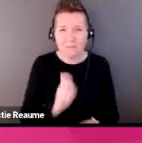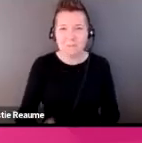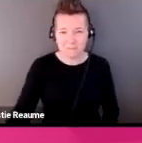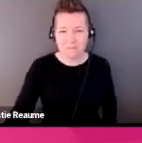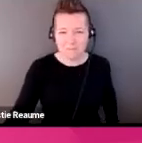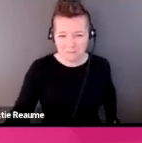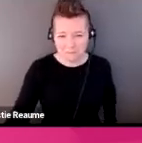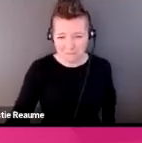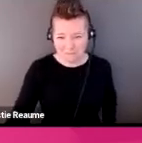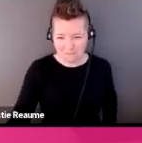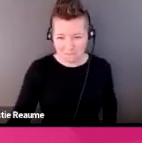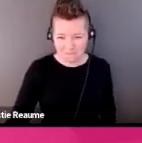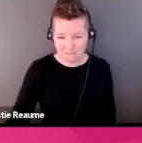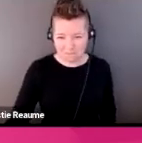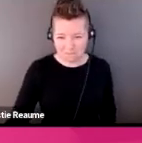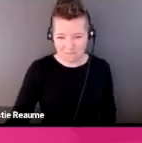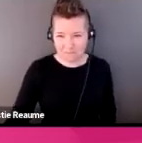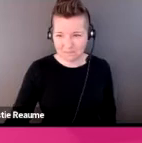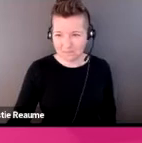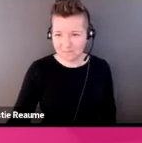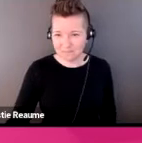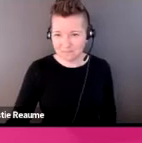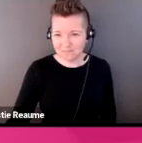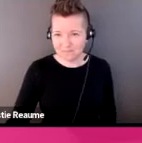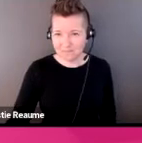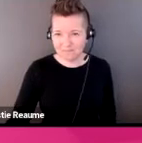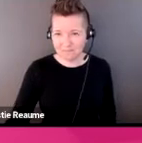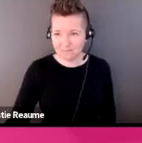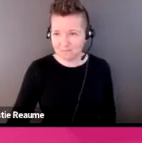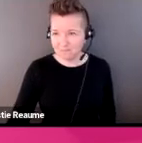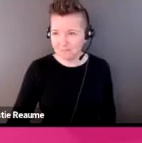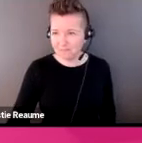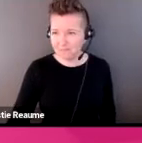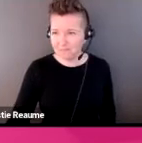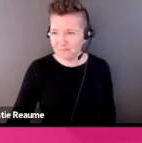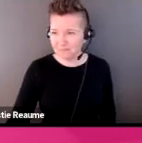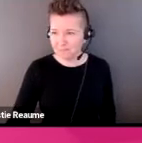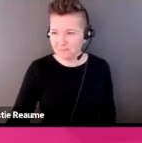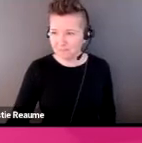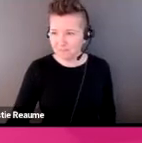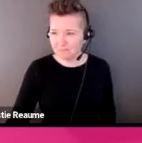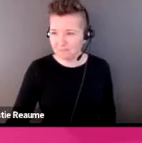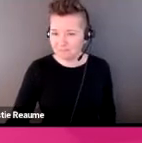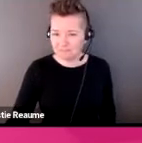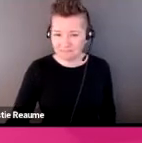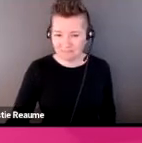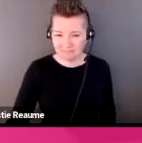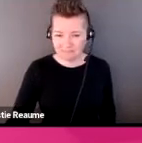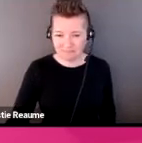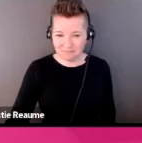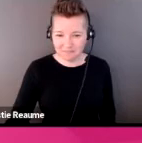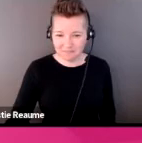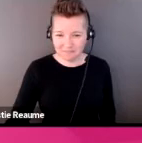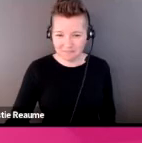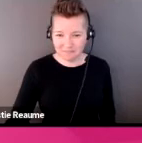I'll just give it a few more minutes or a few more moments just to let people kind of come into